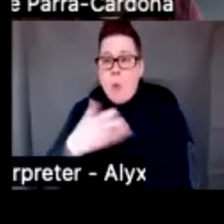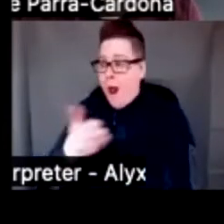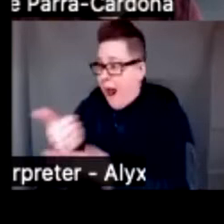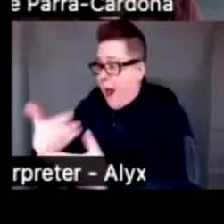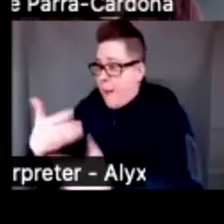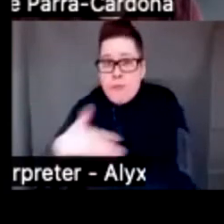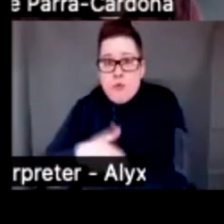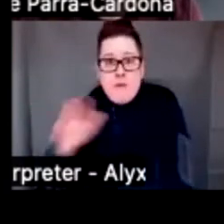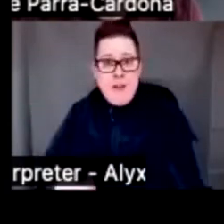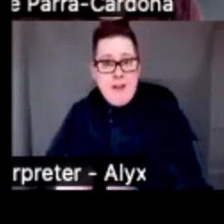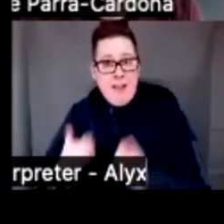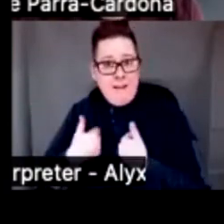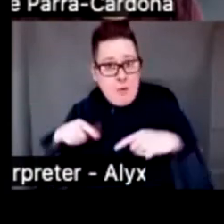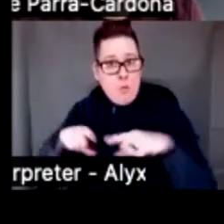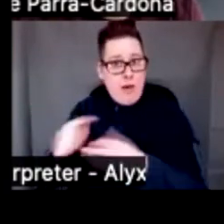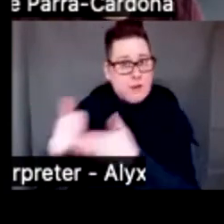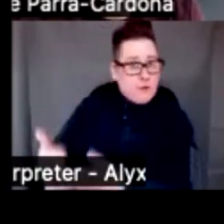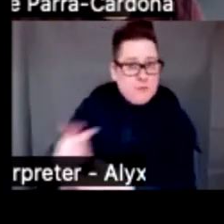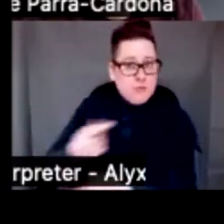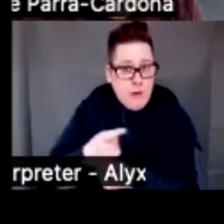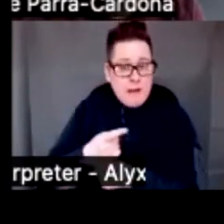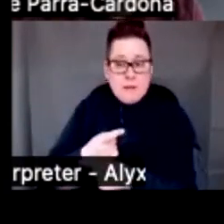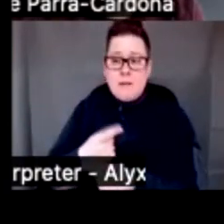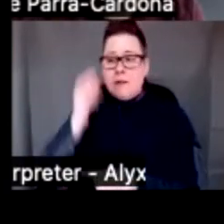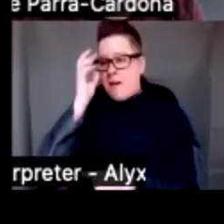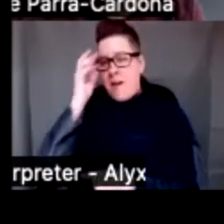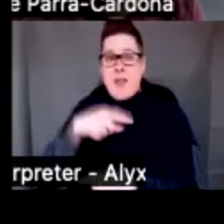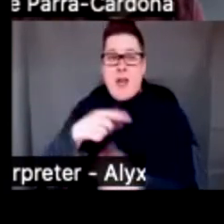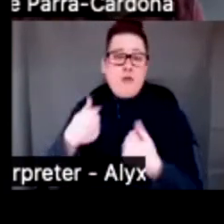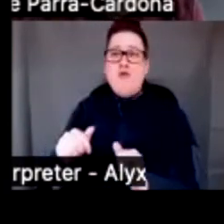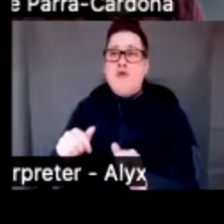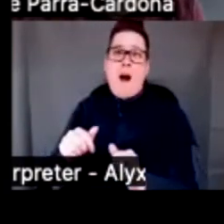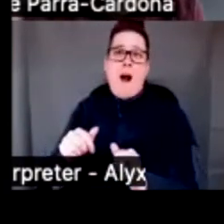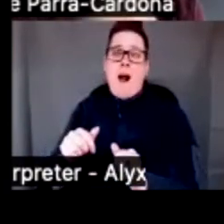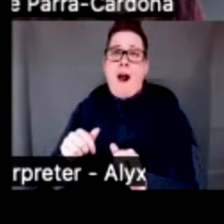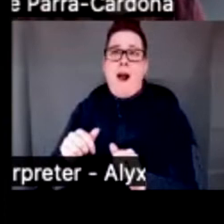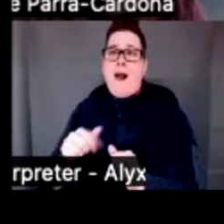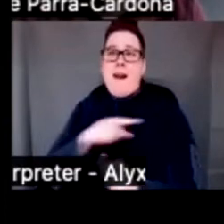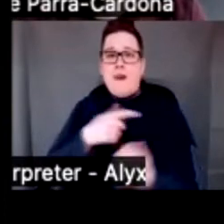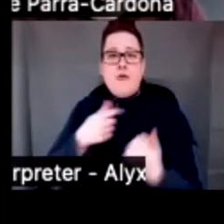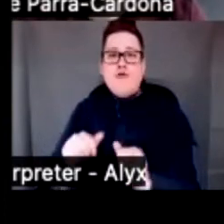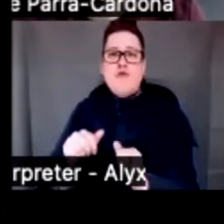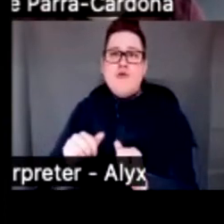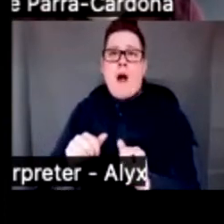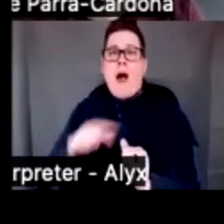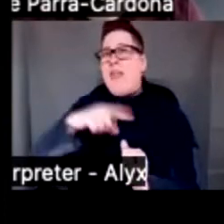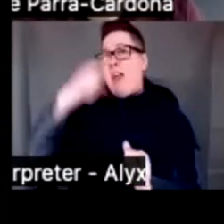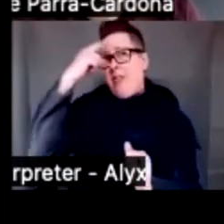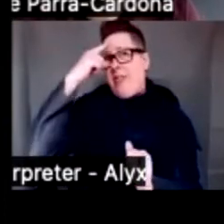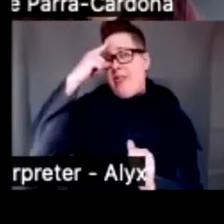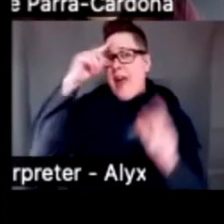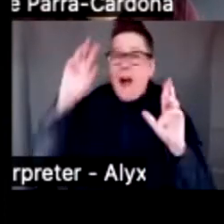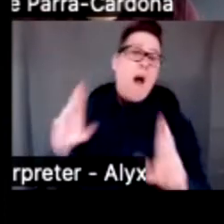as they are doing the interventions. They want to overlay on narratives of hope when the